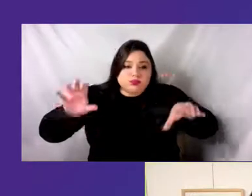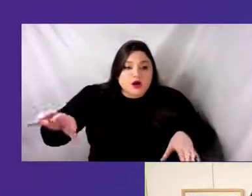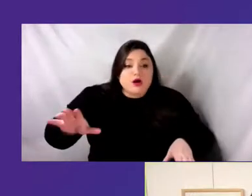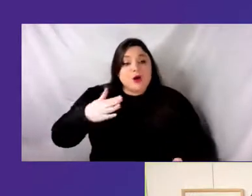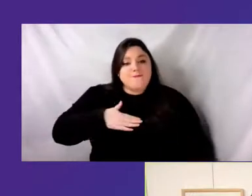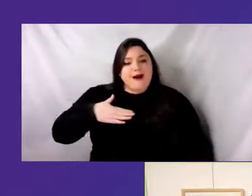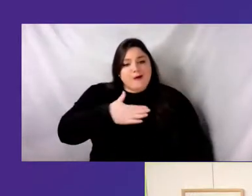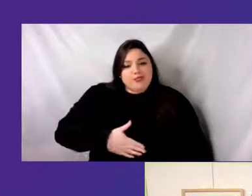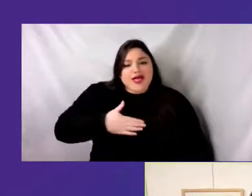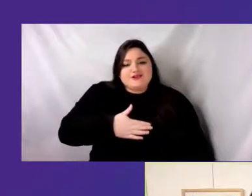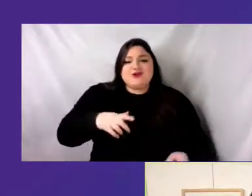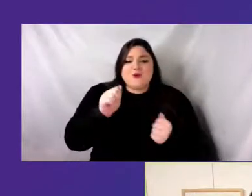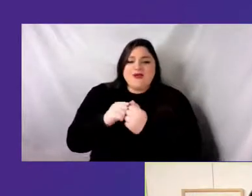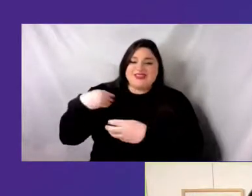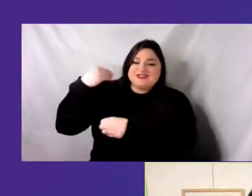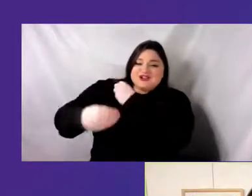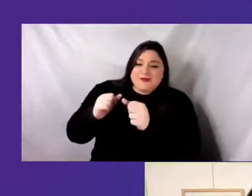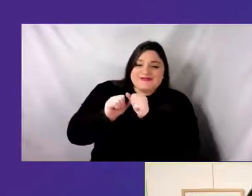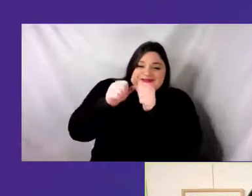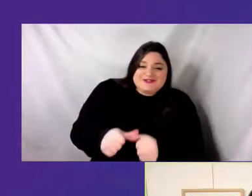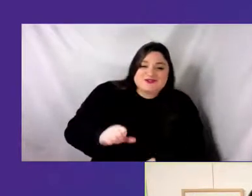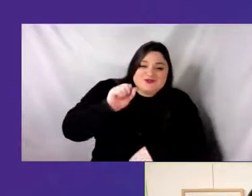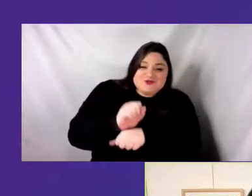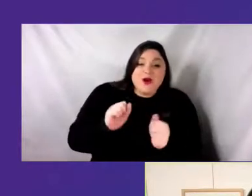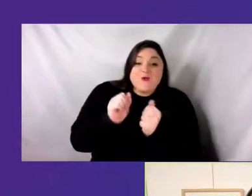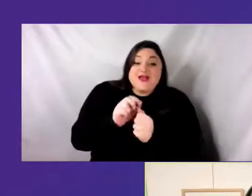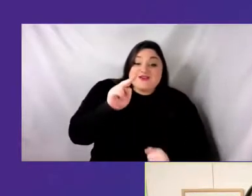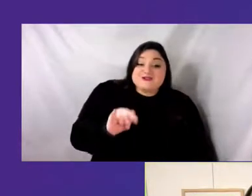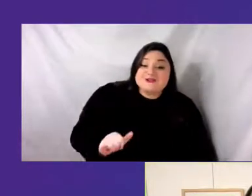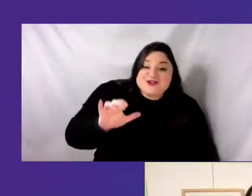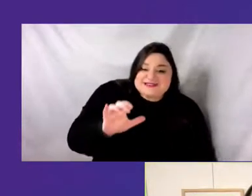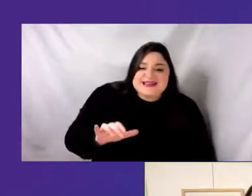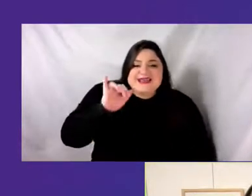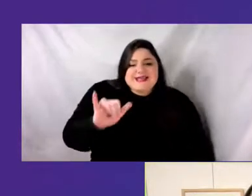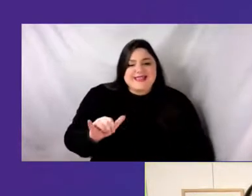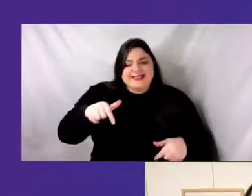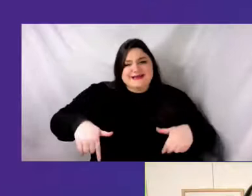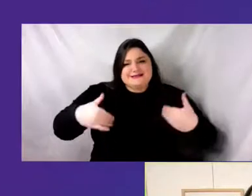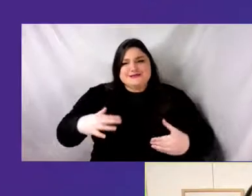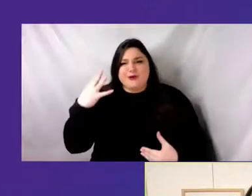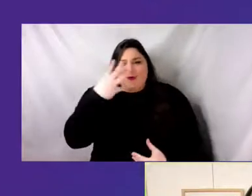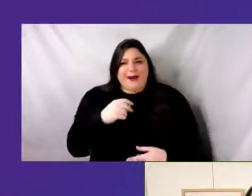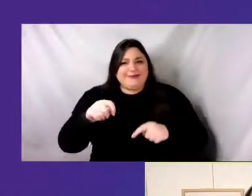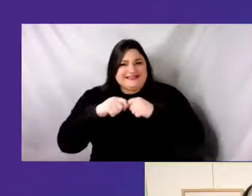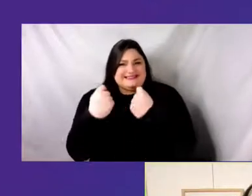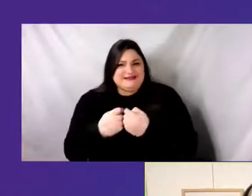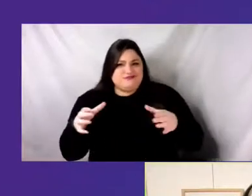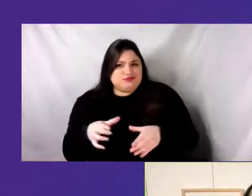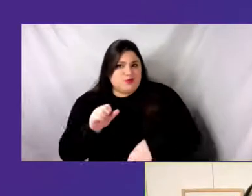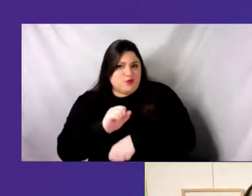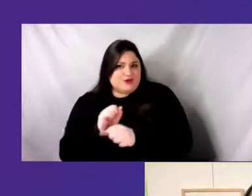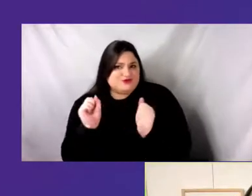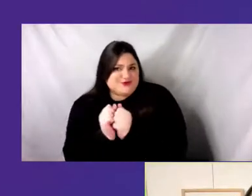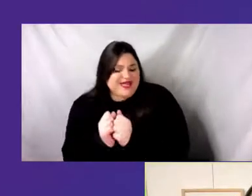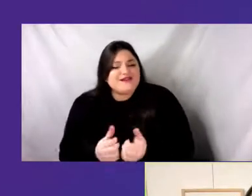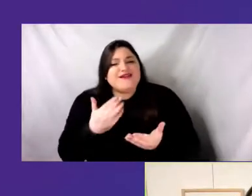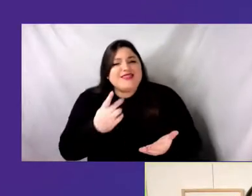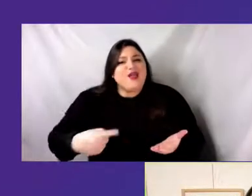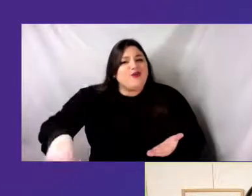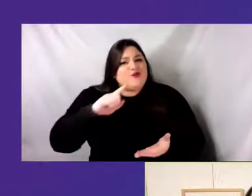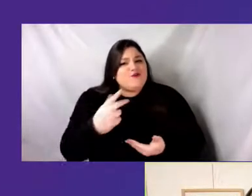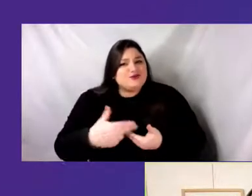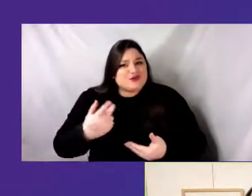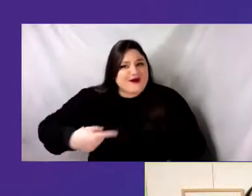working on the curation and production of this symposium alongside a truly incredible team. Thank you all for joining us.